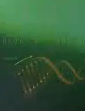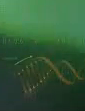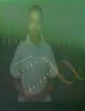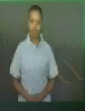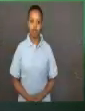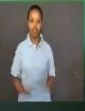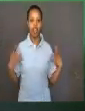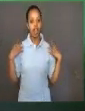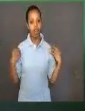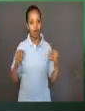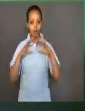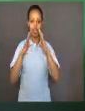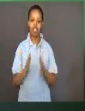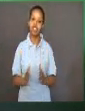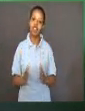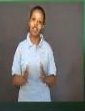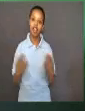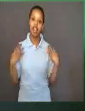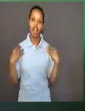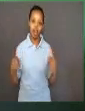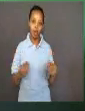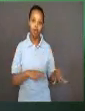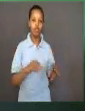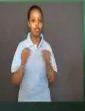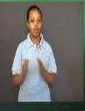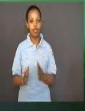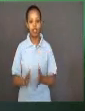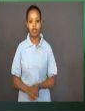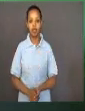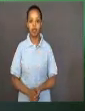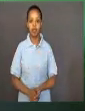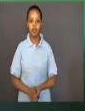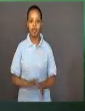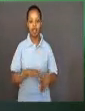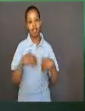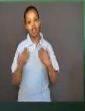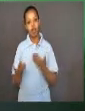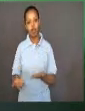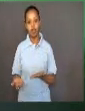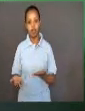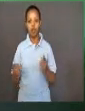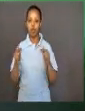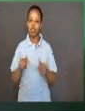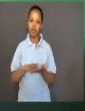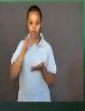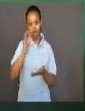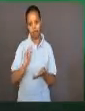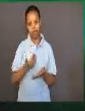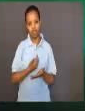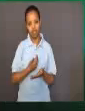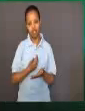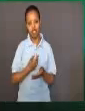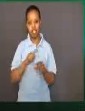Hello, teachers. Hello, students. Welcome to our lesson on the